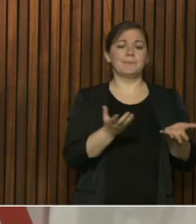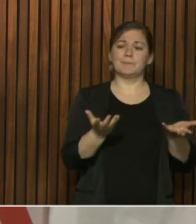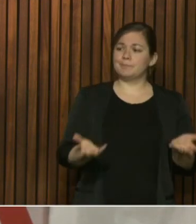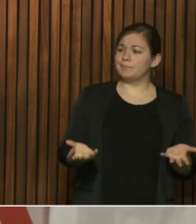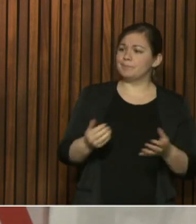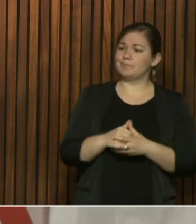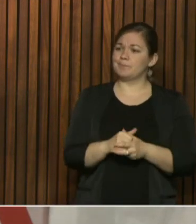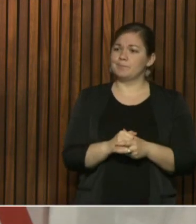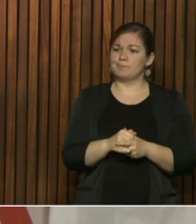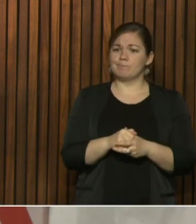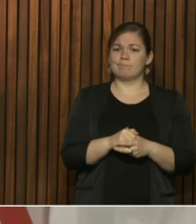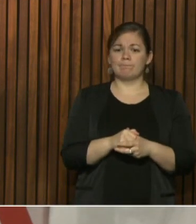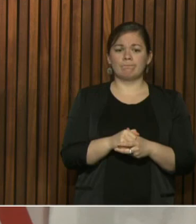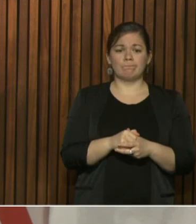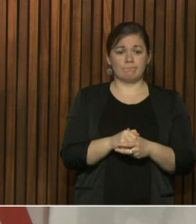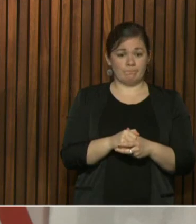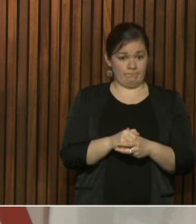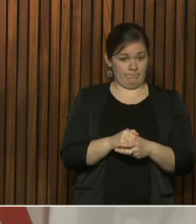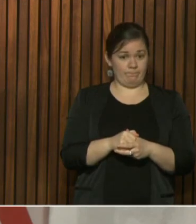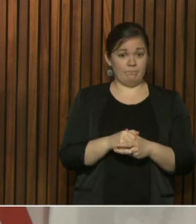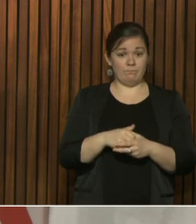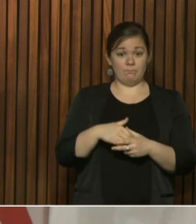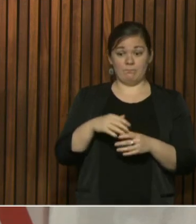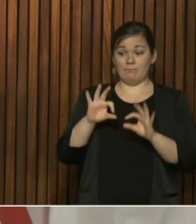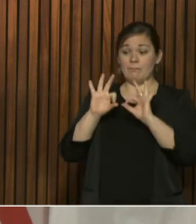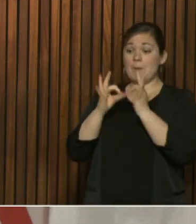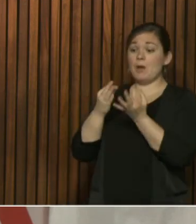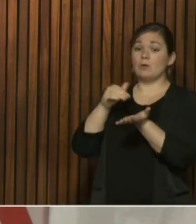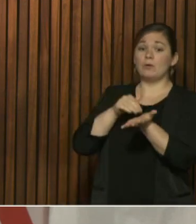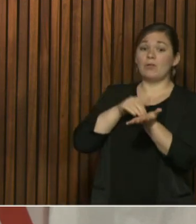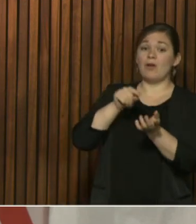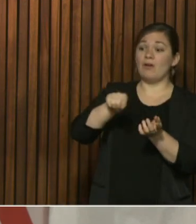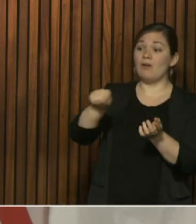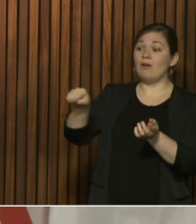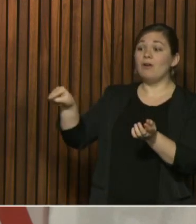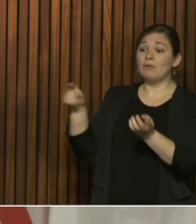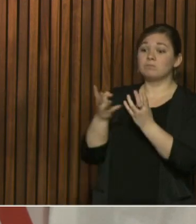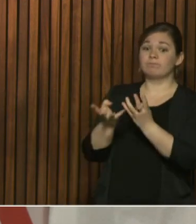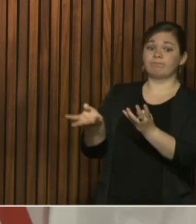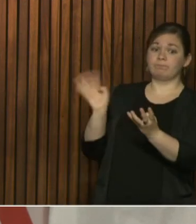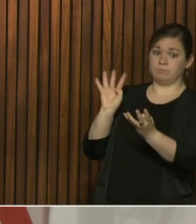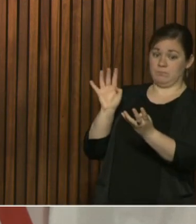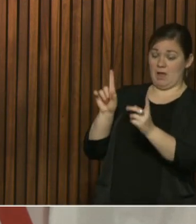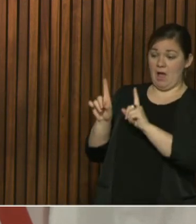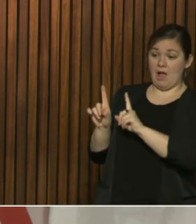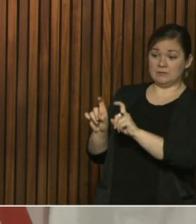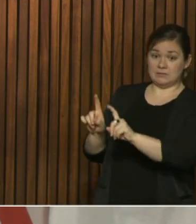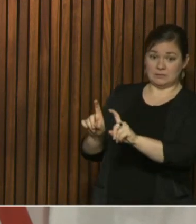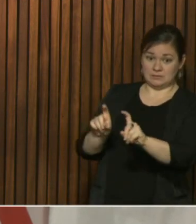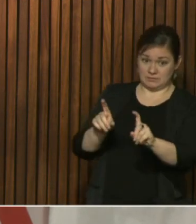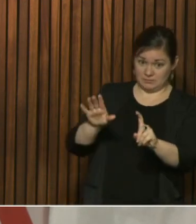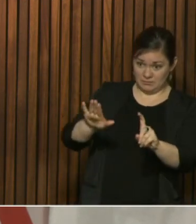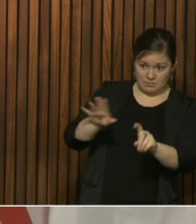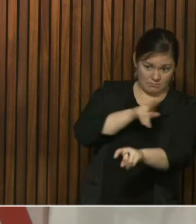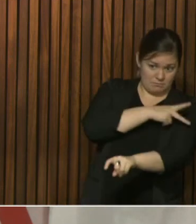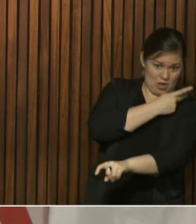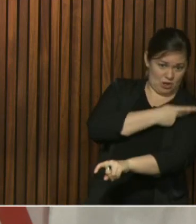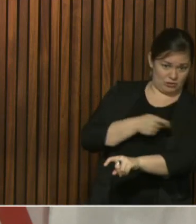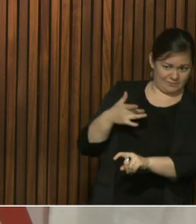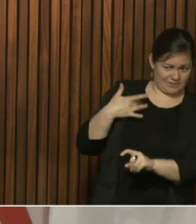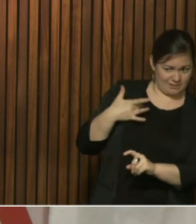of family doctors for influenza-like illness. We get them tested for COVID-19.